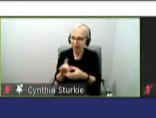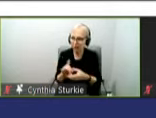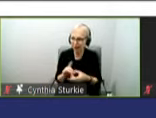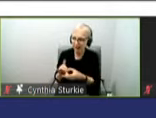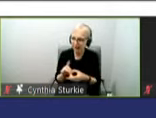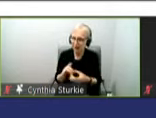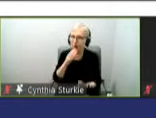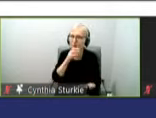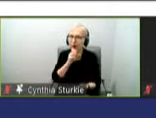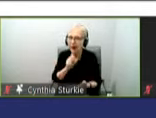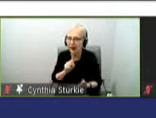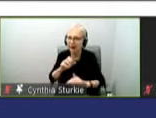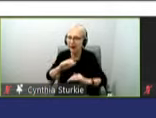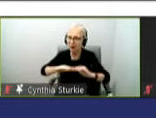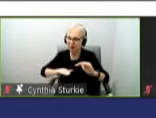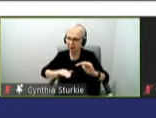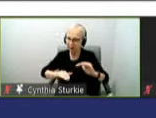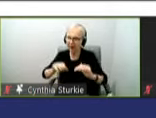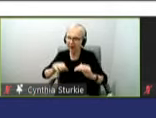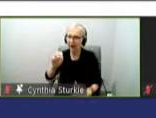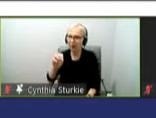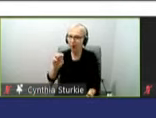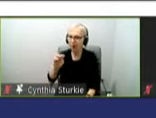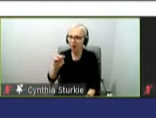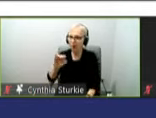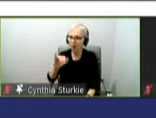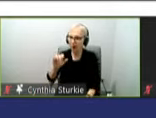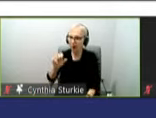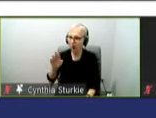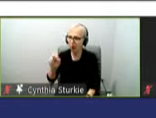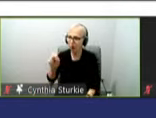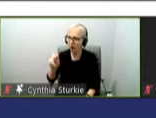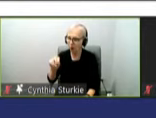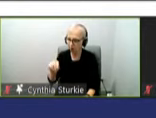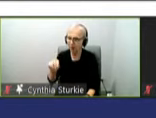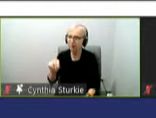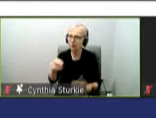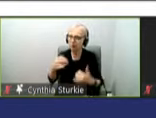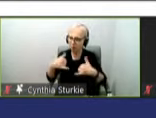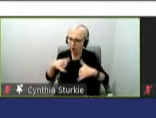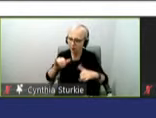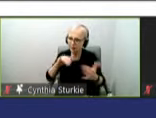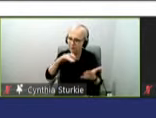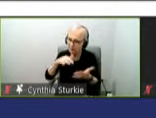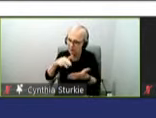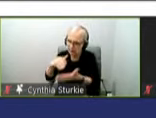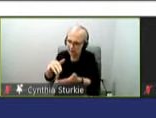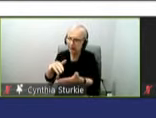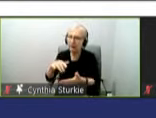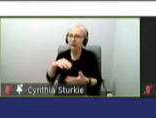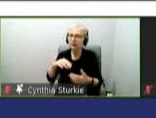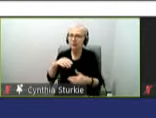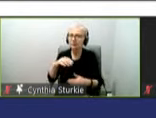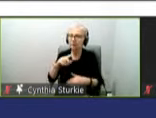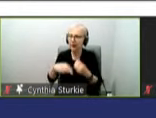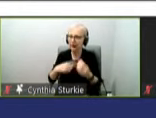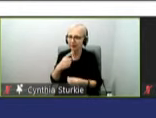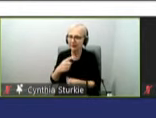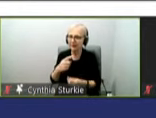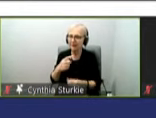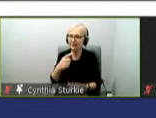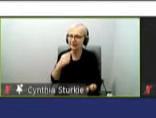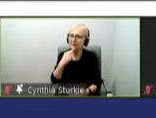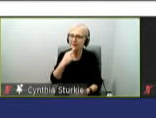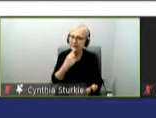again, we're waiting to get additional information about the spectrum of illness and more information about severity. South Africa has